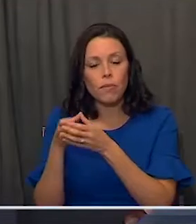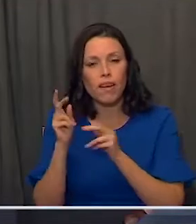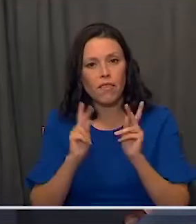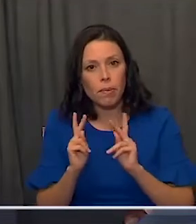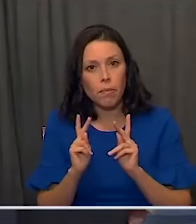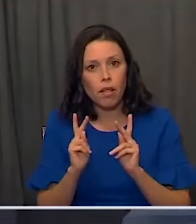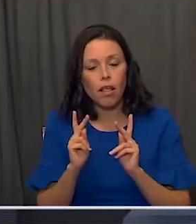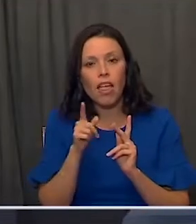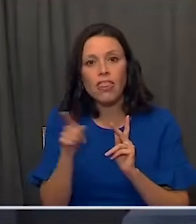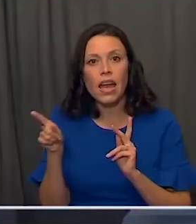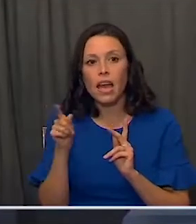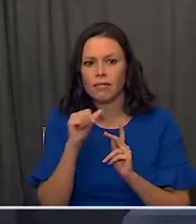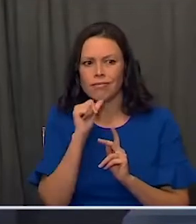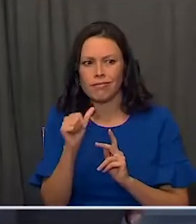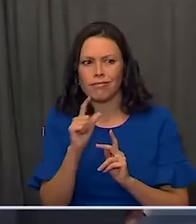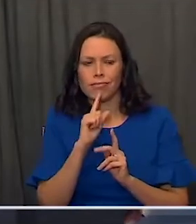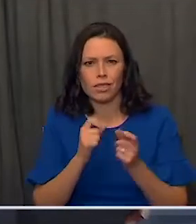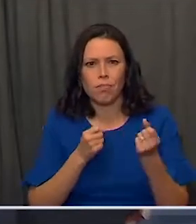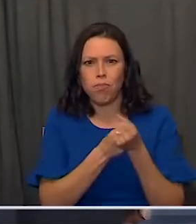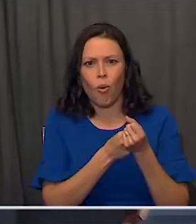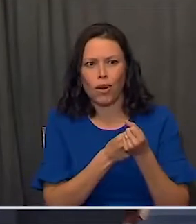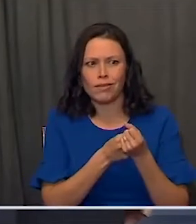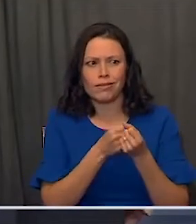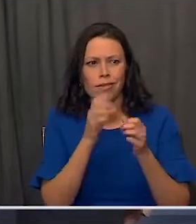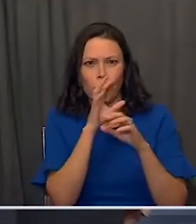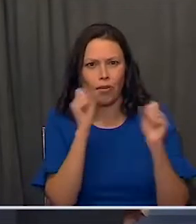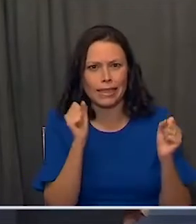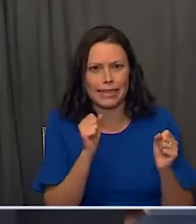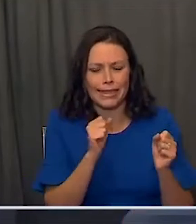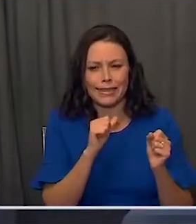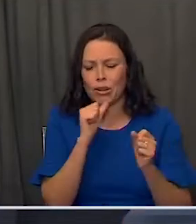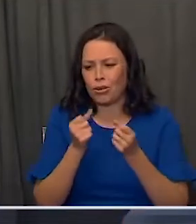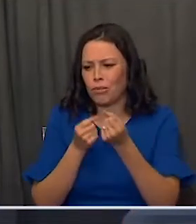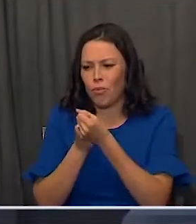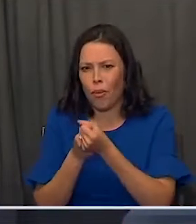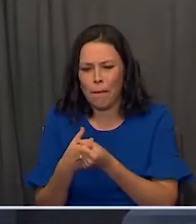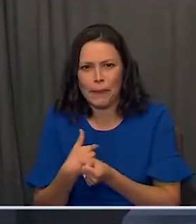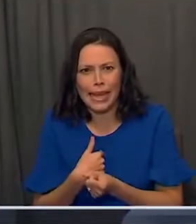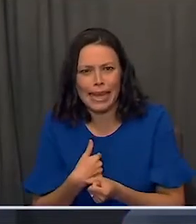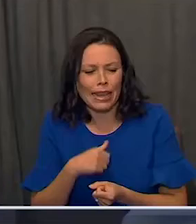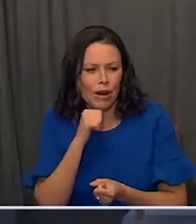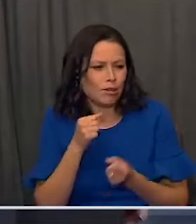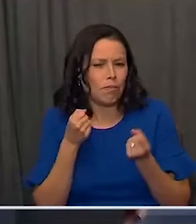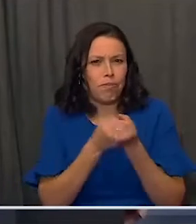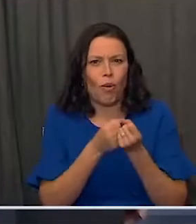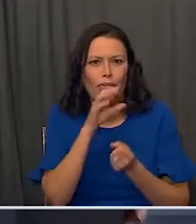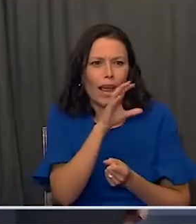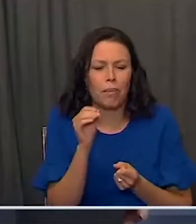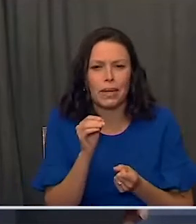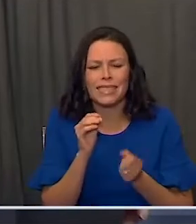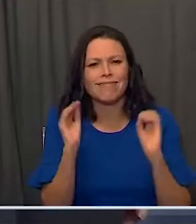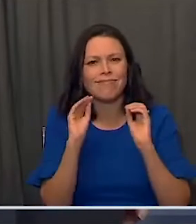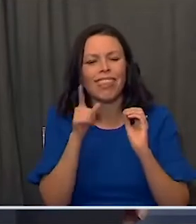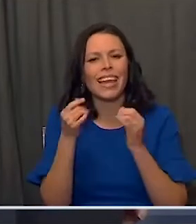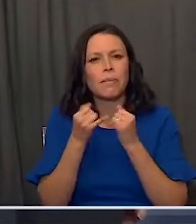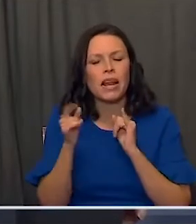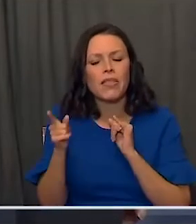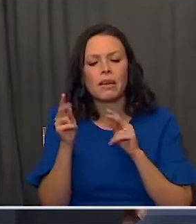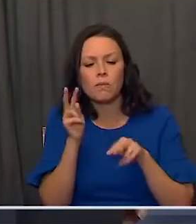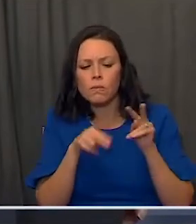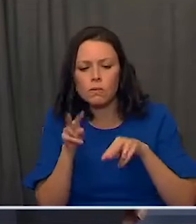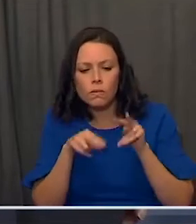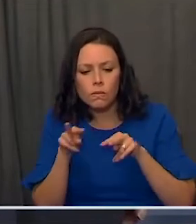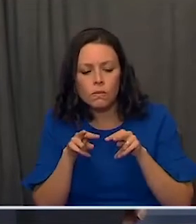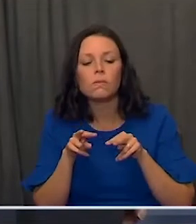people people who have no allegiance to anyone, not to the administration, not to me, not to the companies that looked at the data